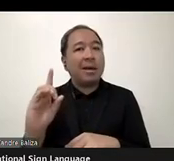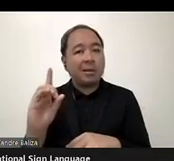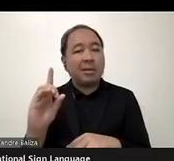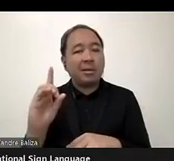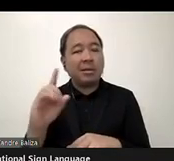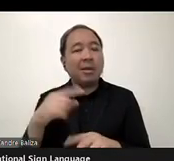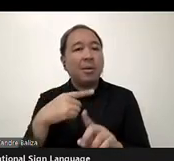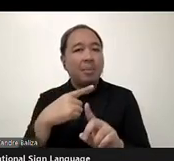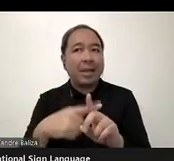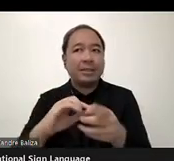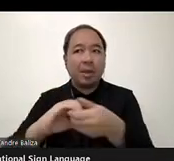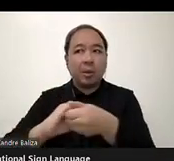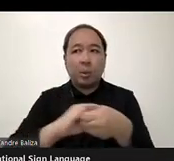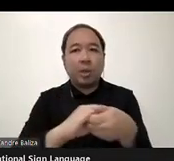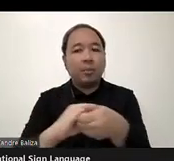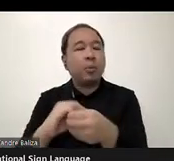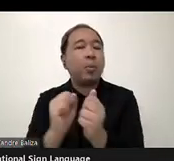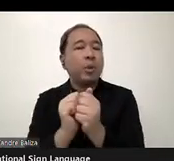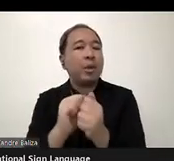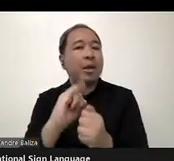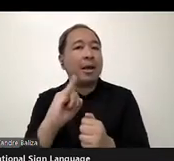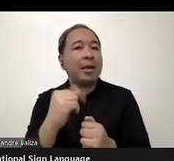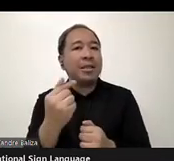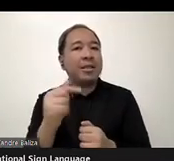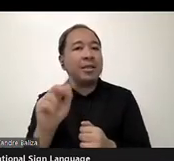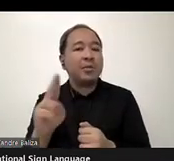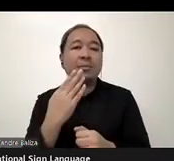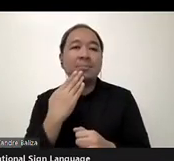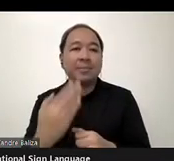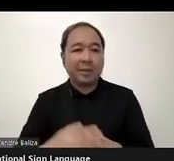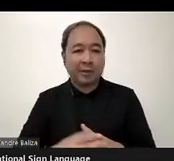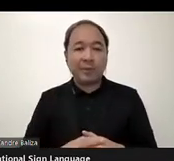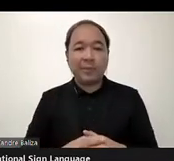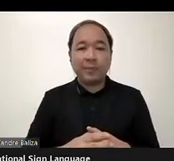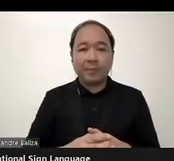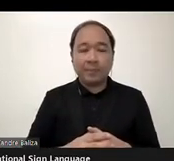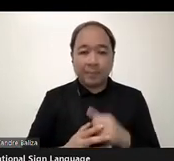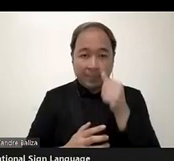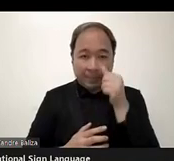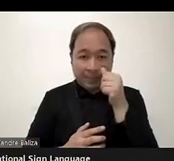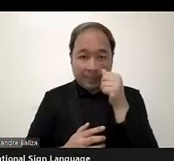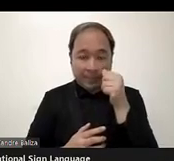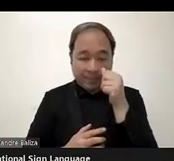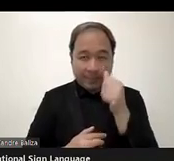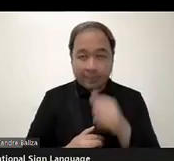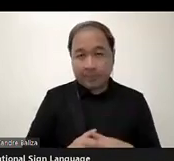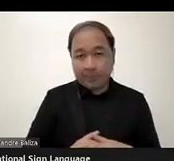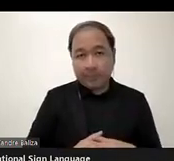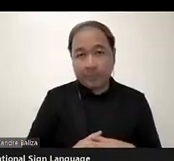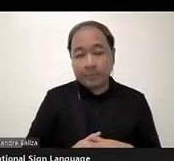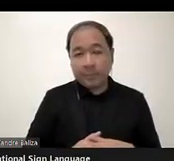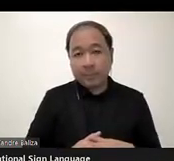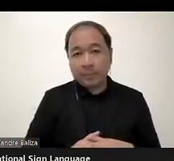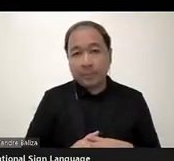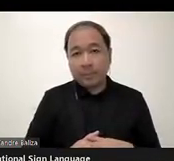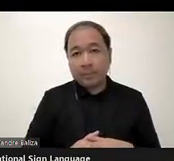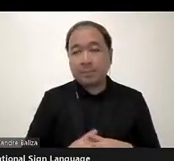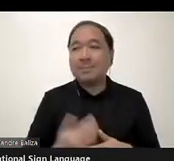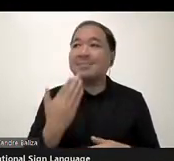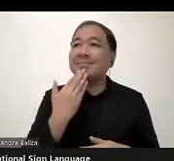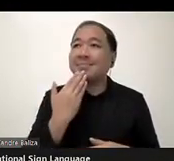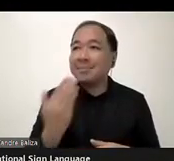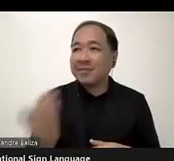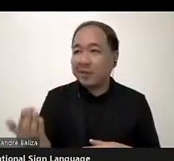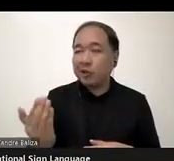collaboration with ITU. Thank you. That's my point. Thank you. Uh, yes. Thank you, Masahito. Thanks. That's, that's a really,